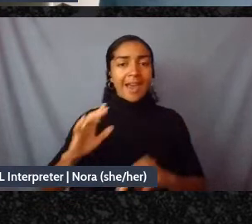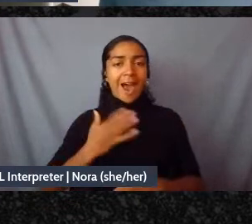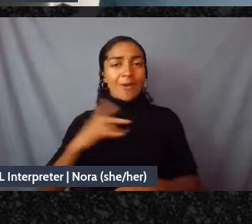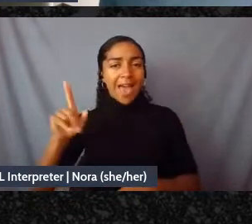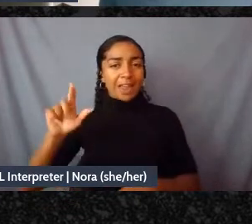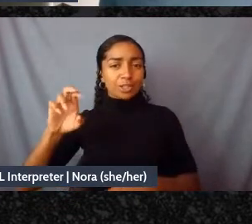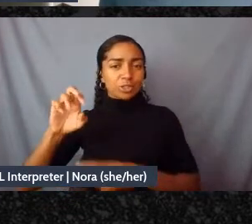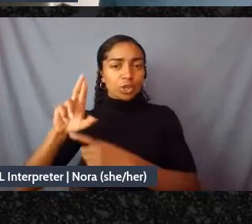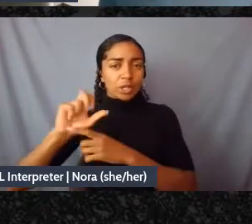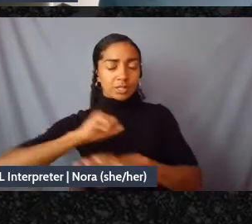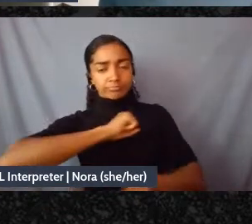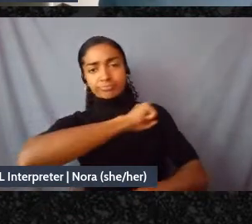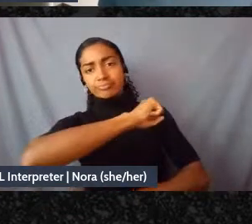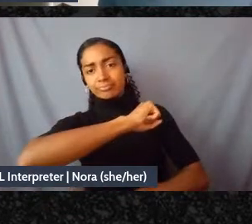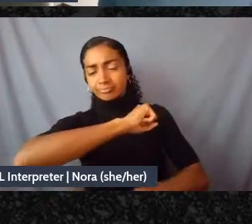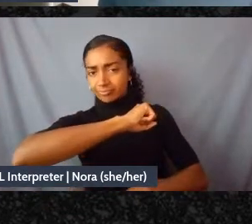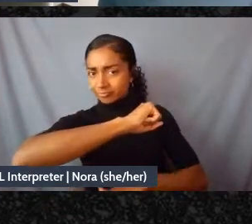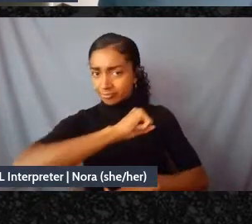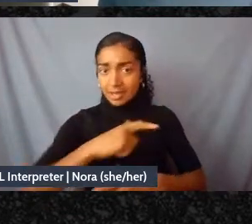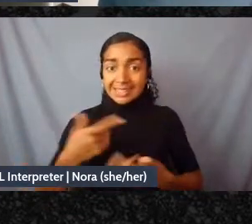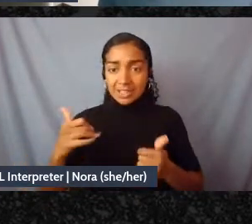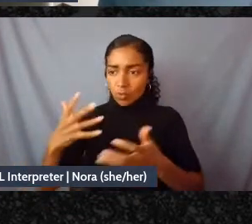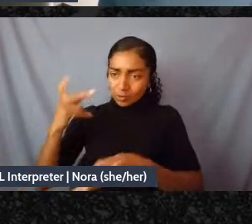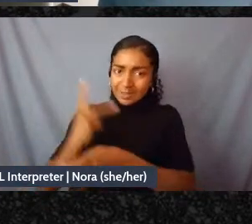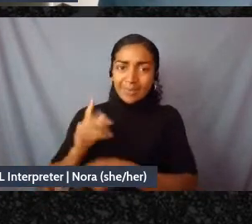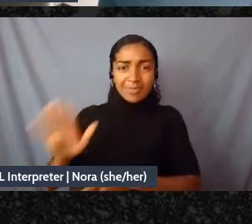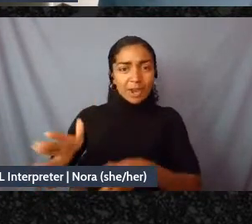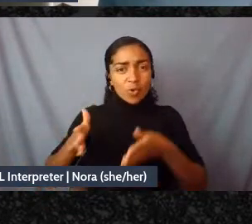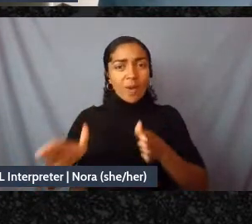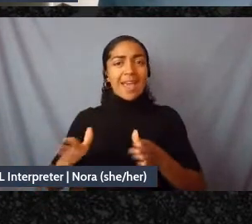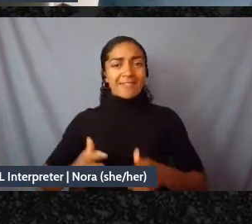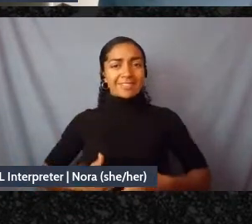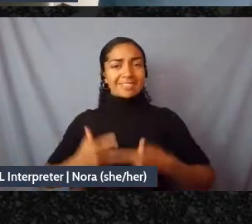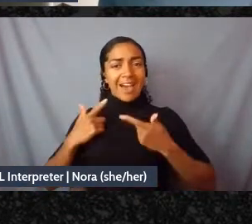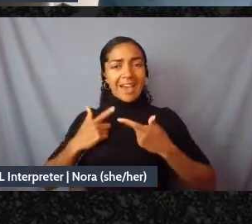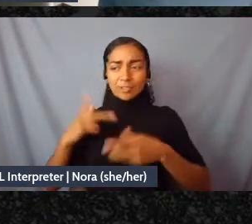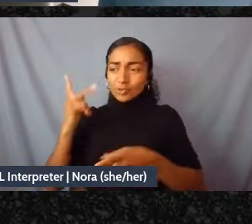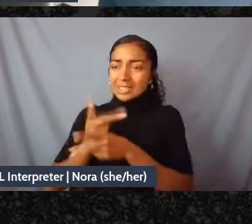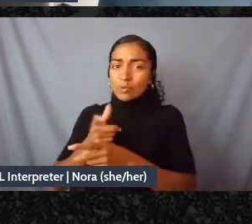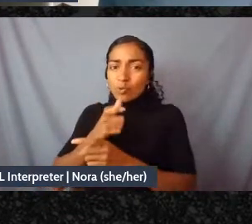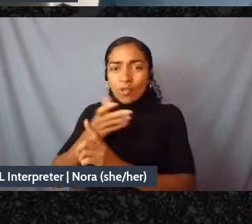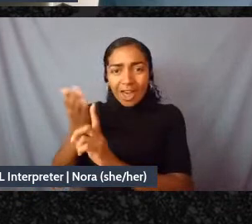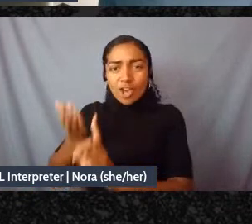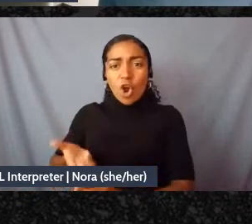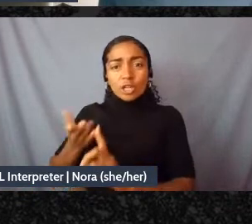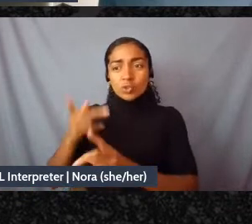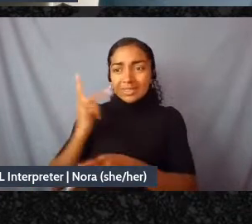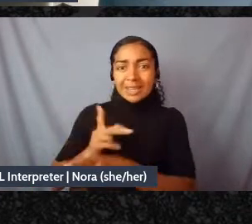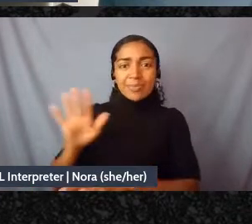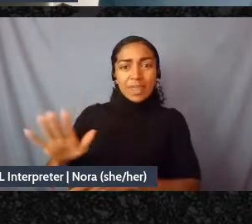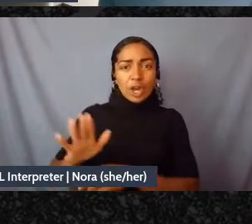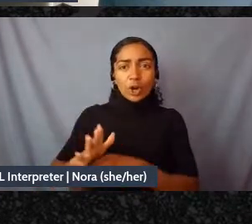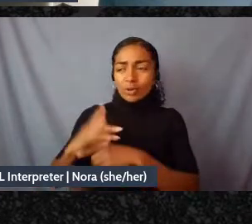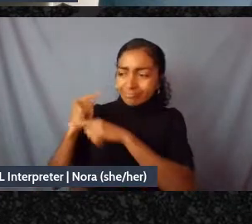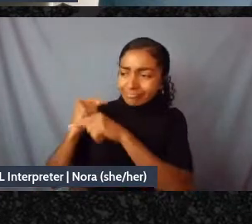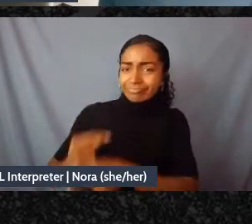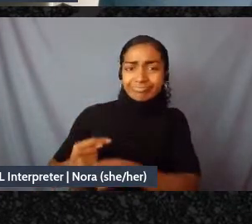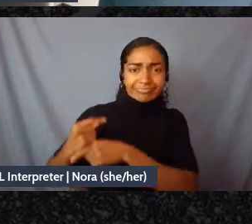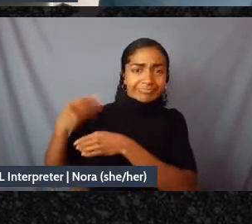and their most powerful form of resistance has been to be who they are to maintain our traditional ceremonies grow our foods